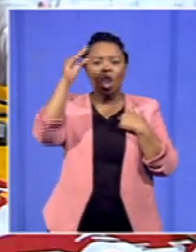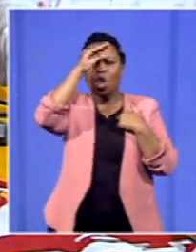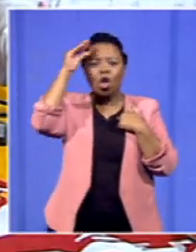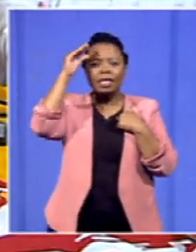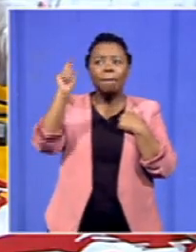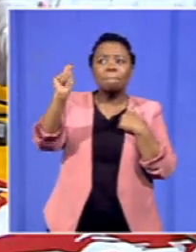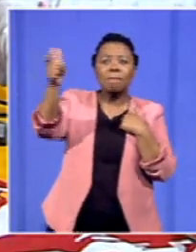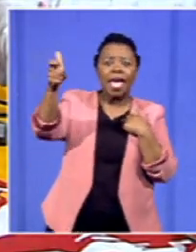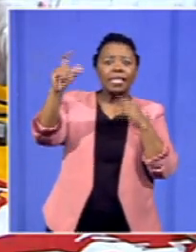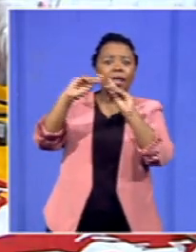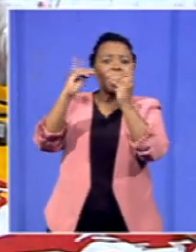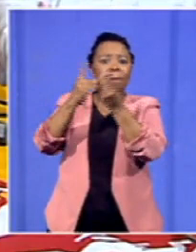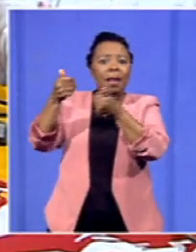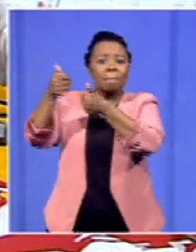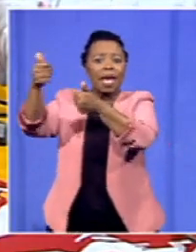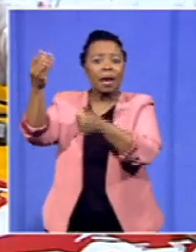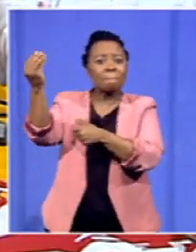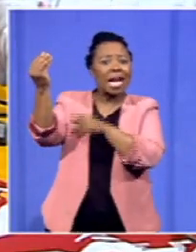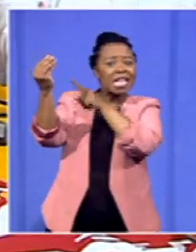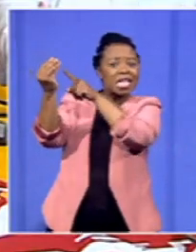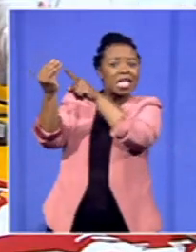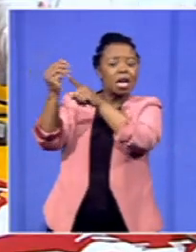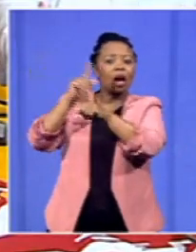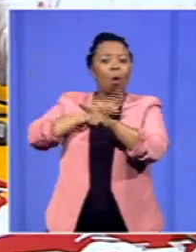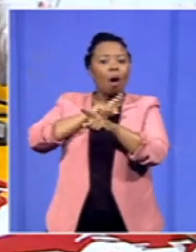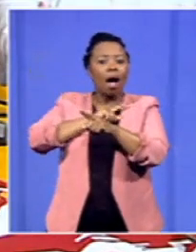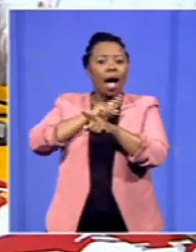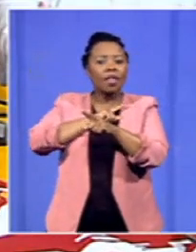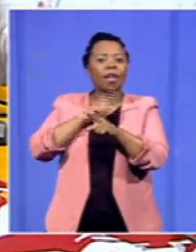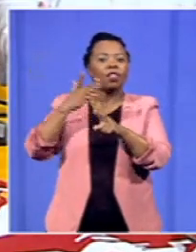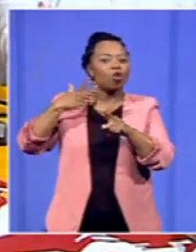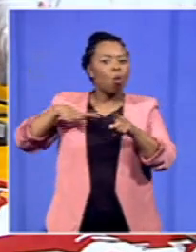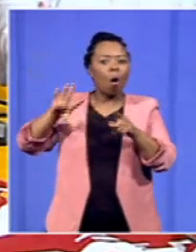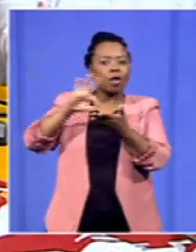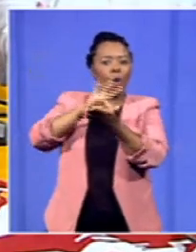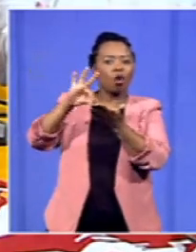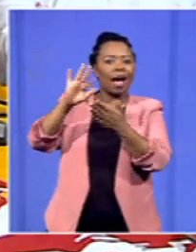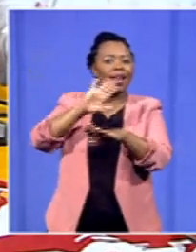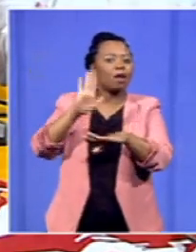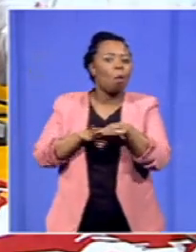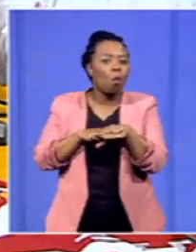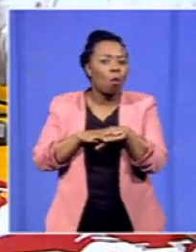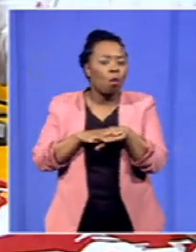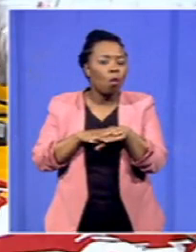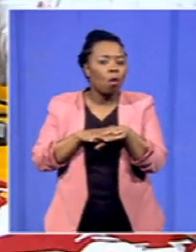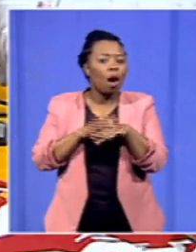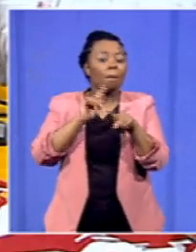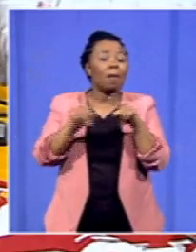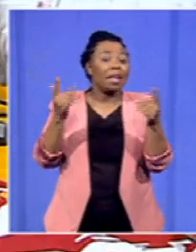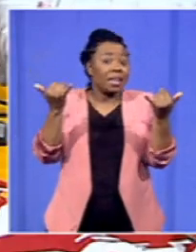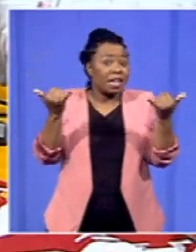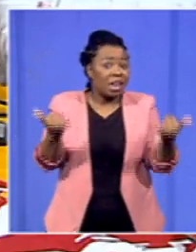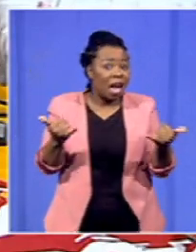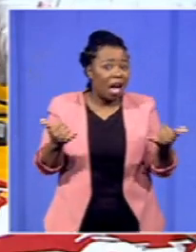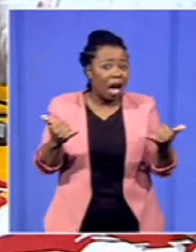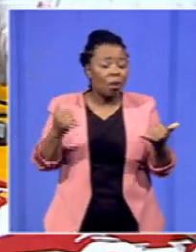department money back for wanting to be released from the contracts but now when government cannot